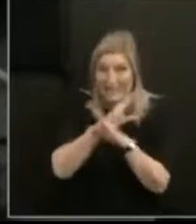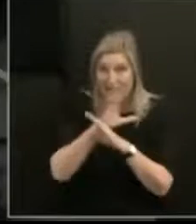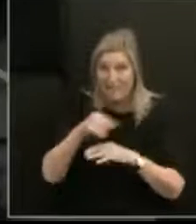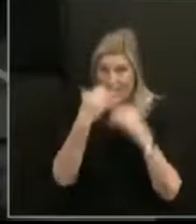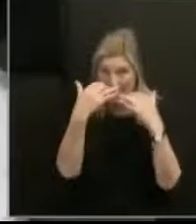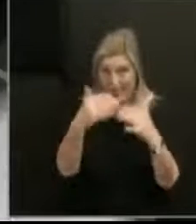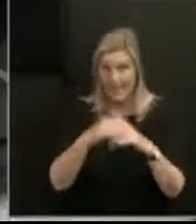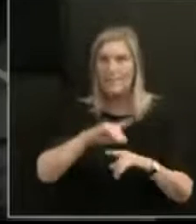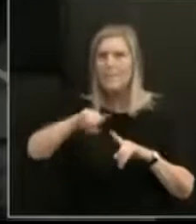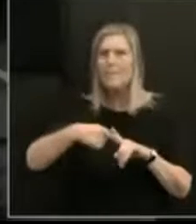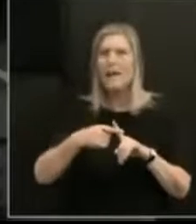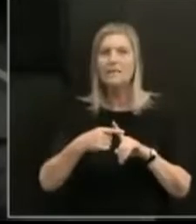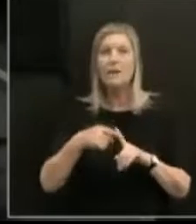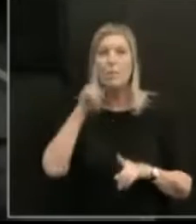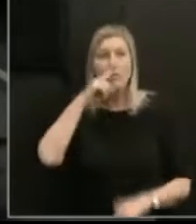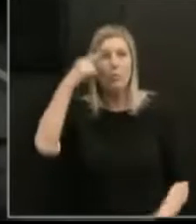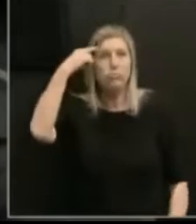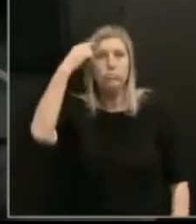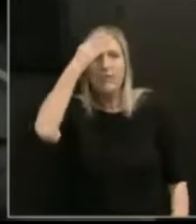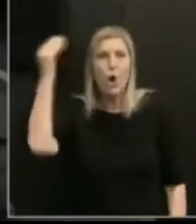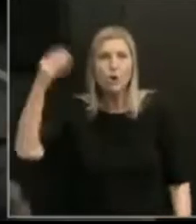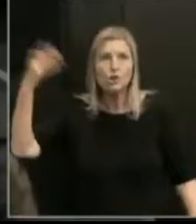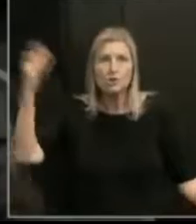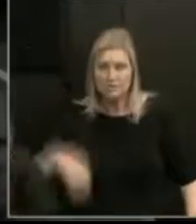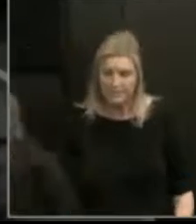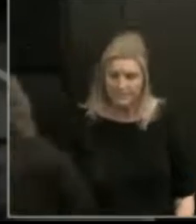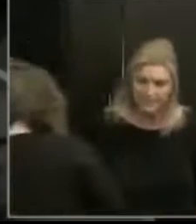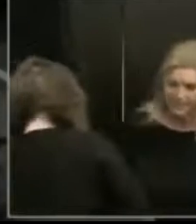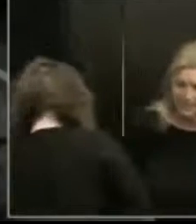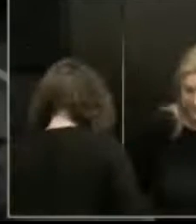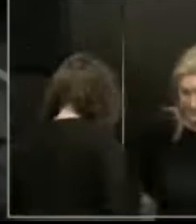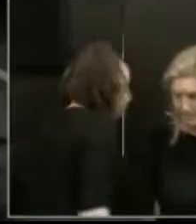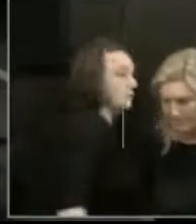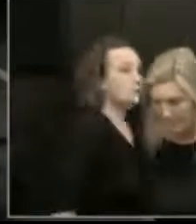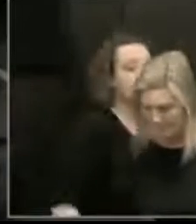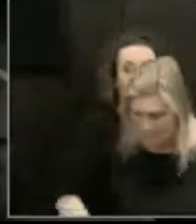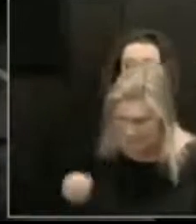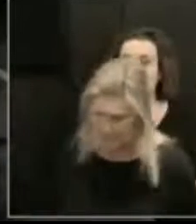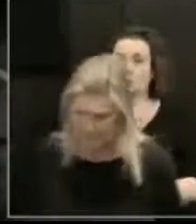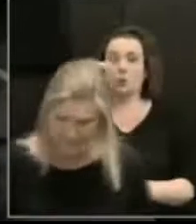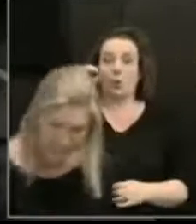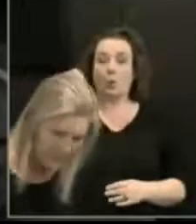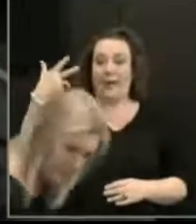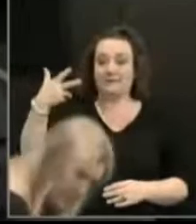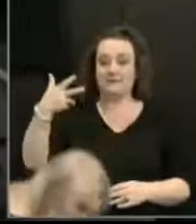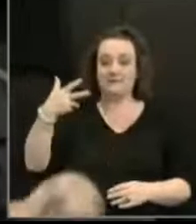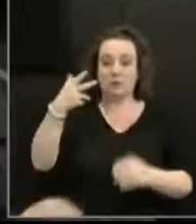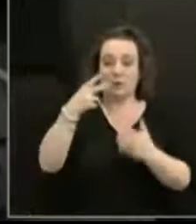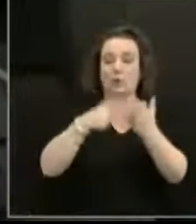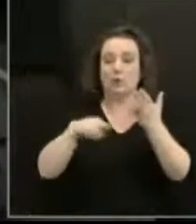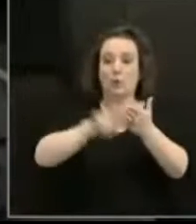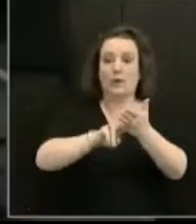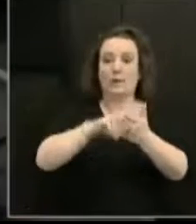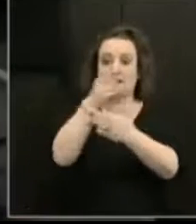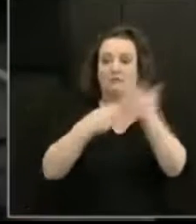in the public consciousness. In 2008, New Zealand ratified the UN Convention on the Rights of Persons